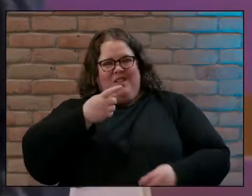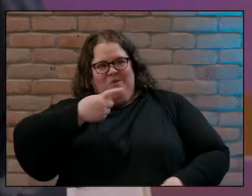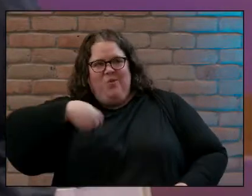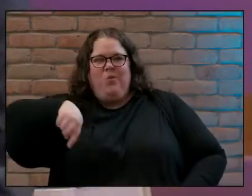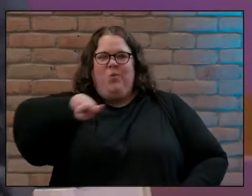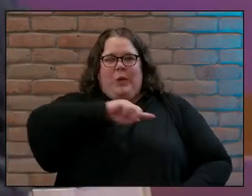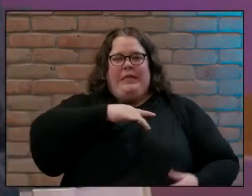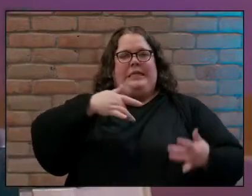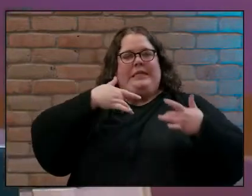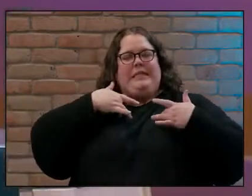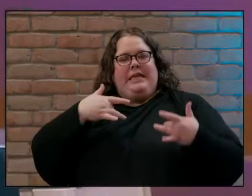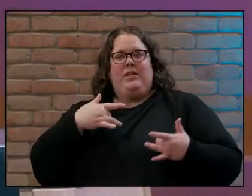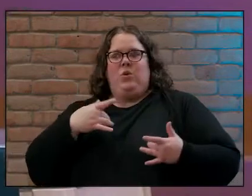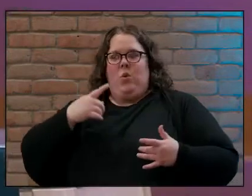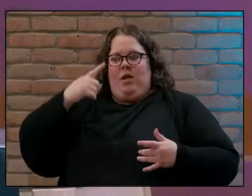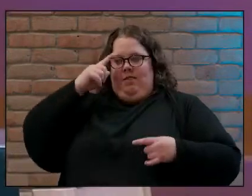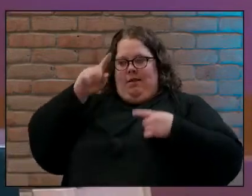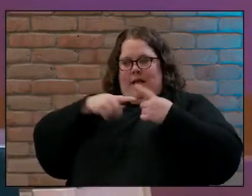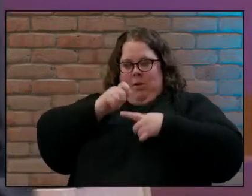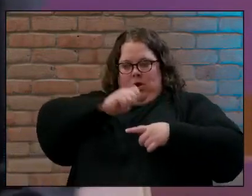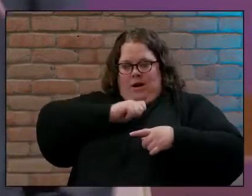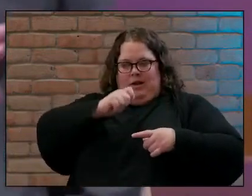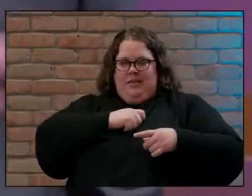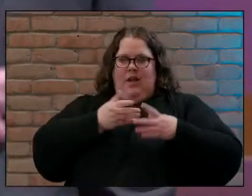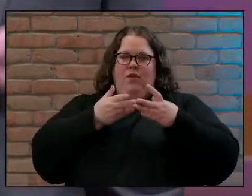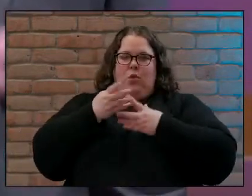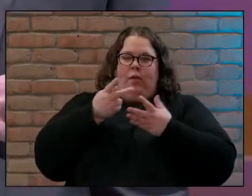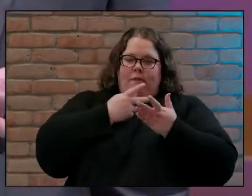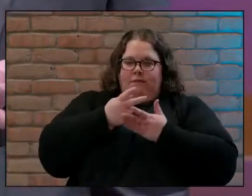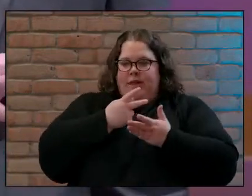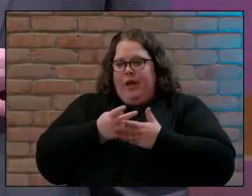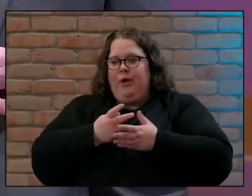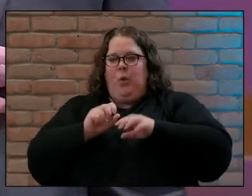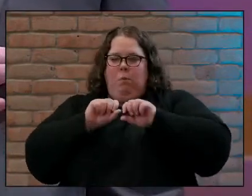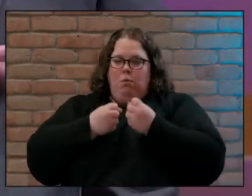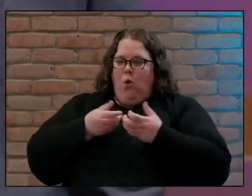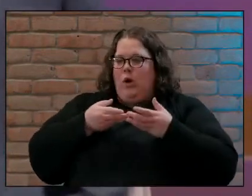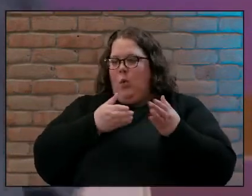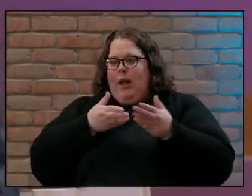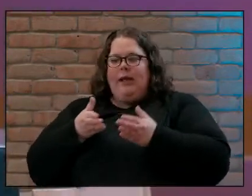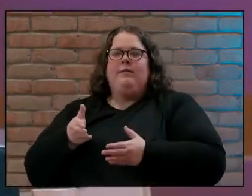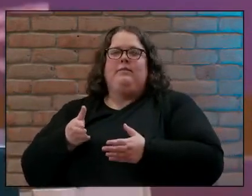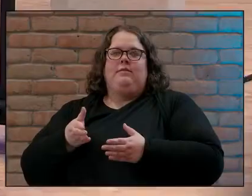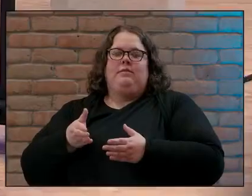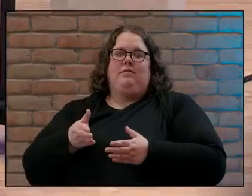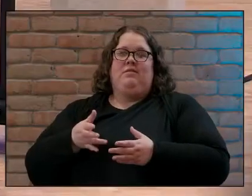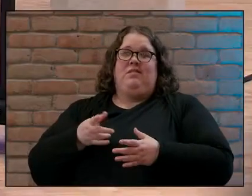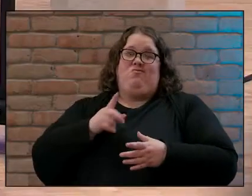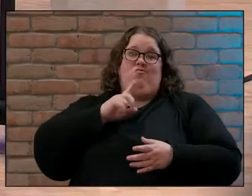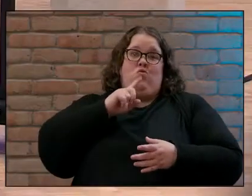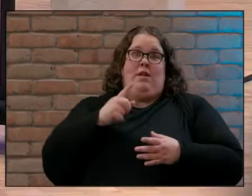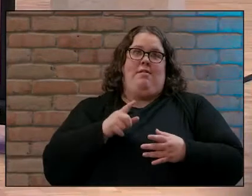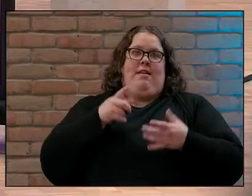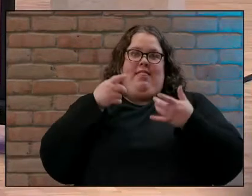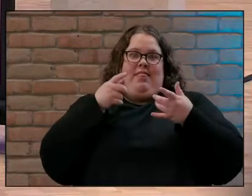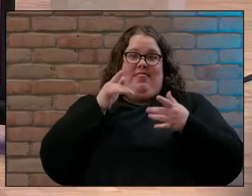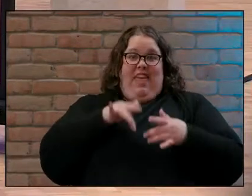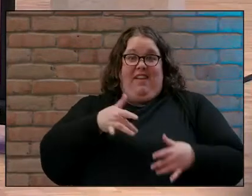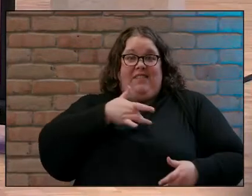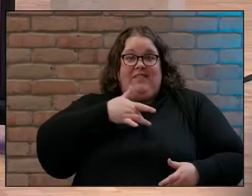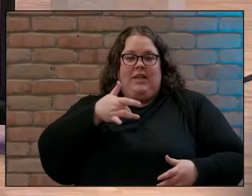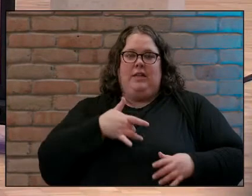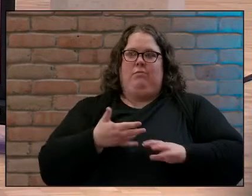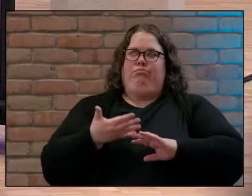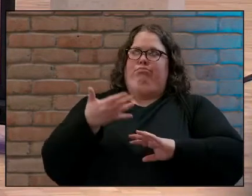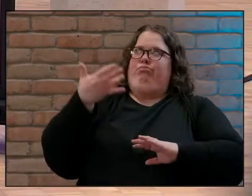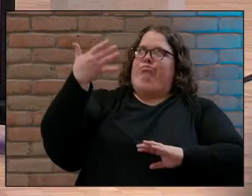broken ways that goes back almost to the very beginning back to a garden that God